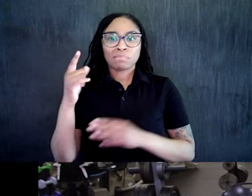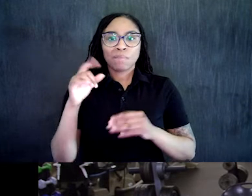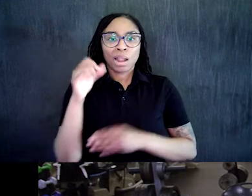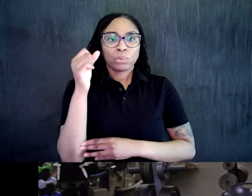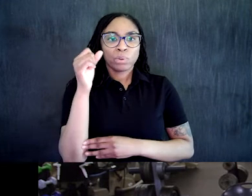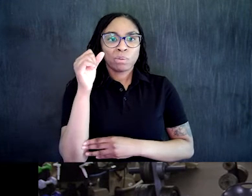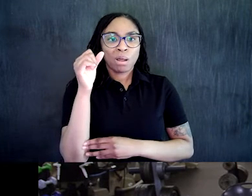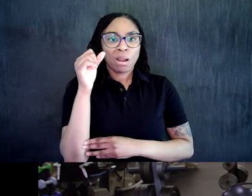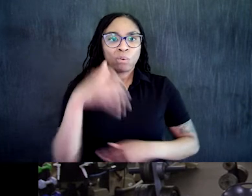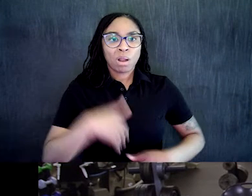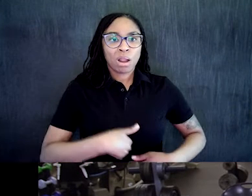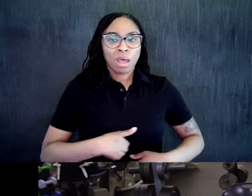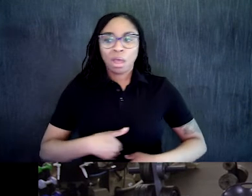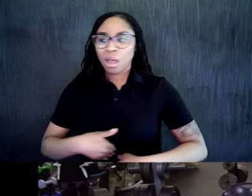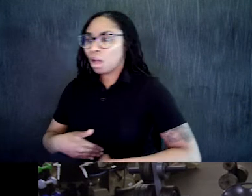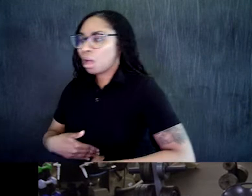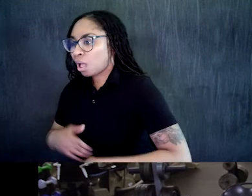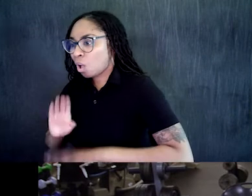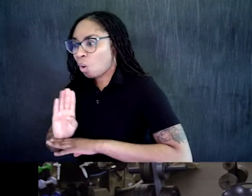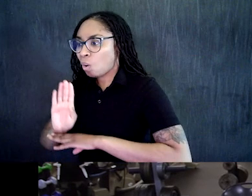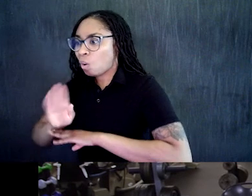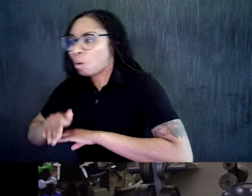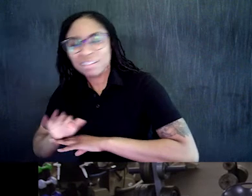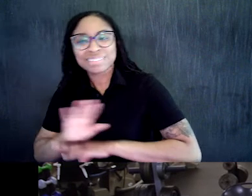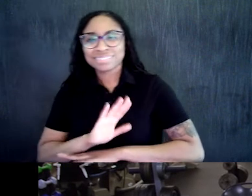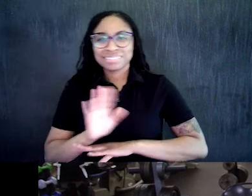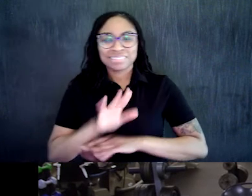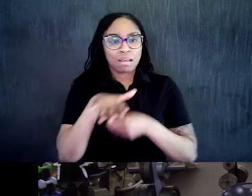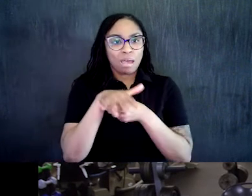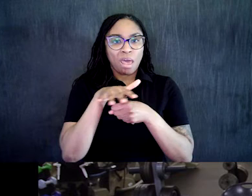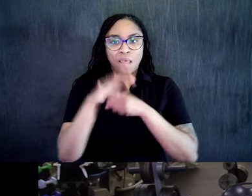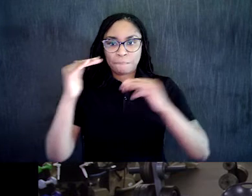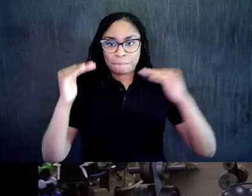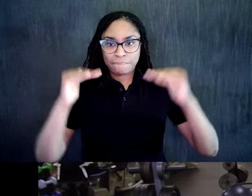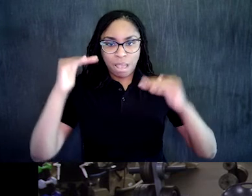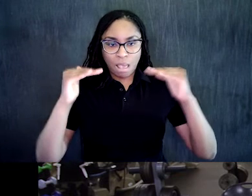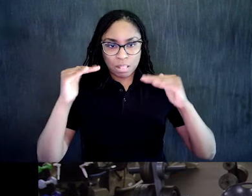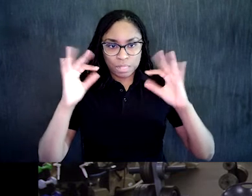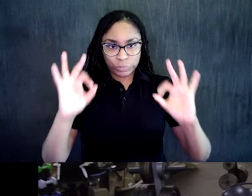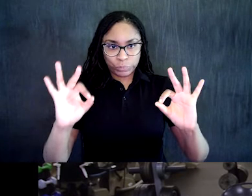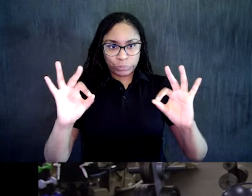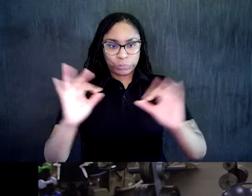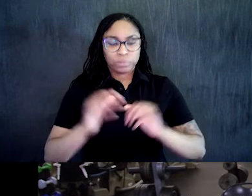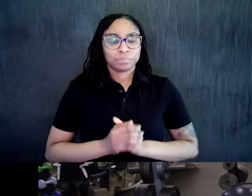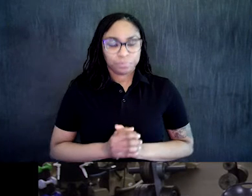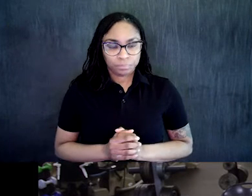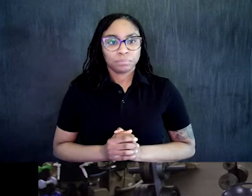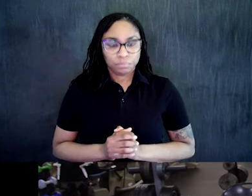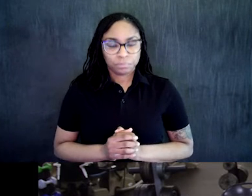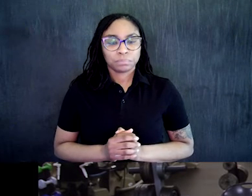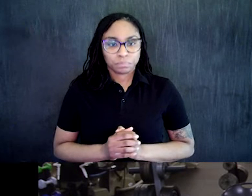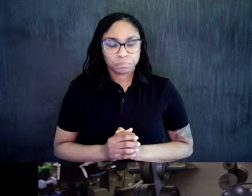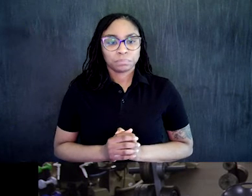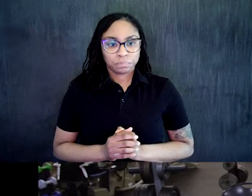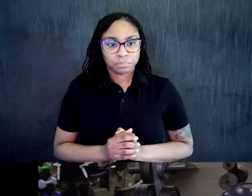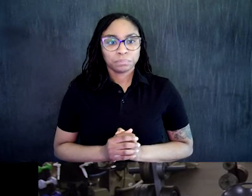lunges. lunges. So for this one, you're to stand on our right leg the whole time. Left leg, you're going to swing it behind, around so that